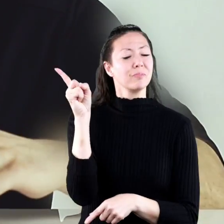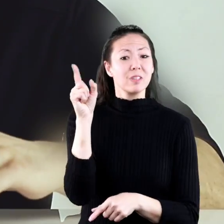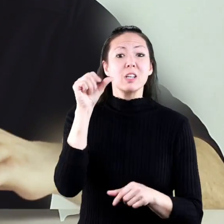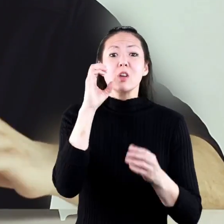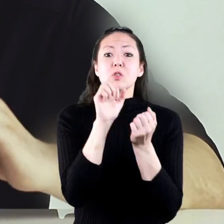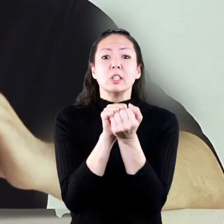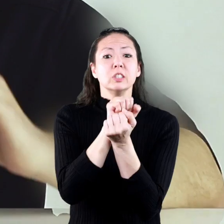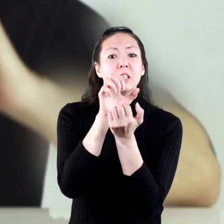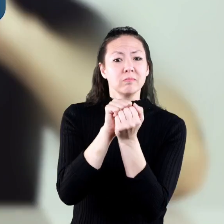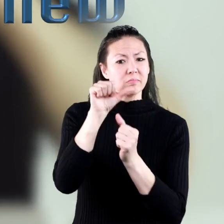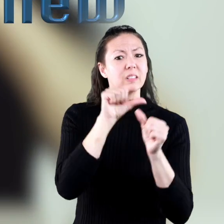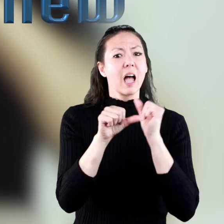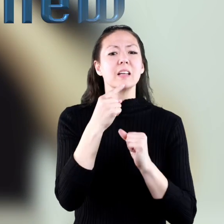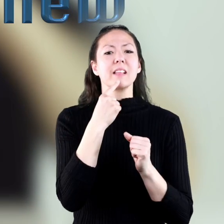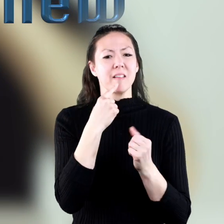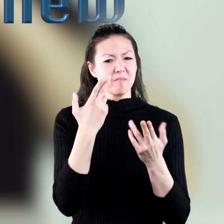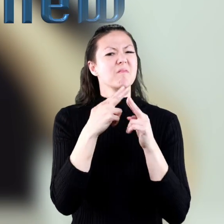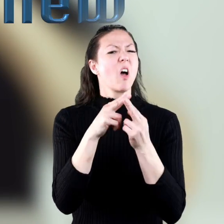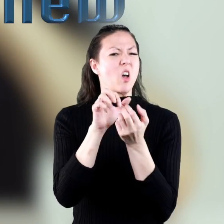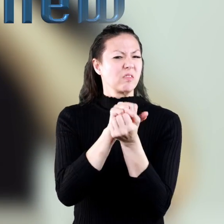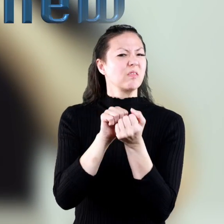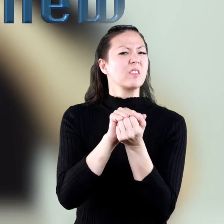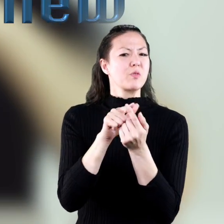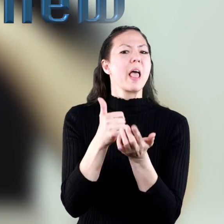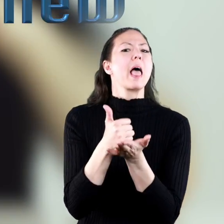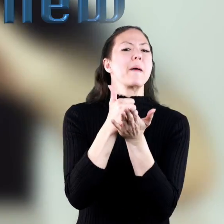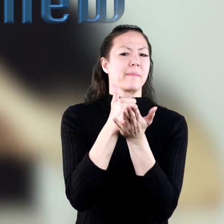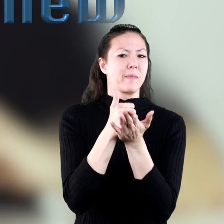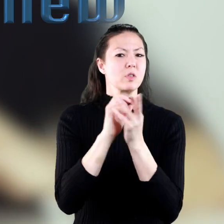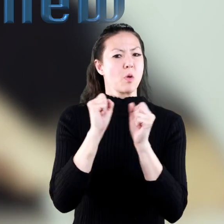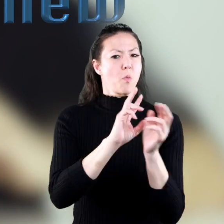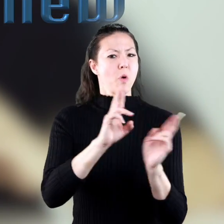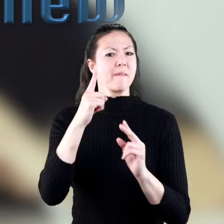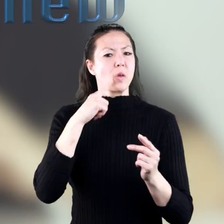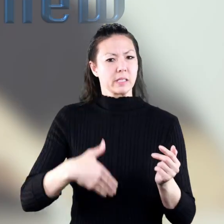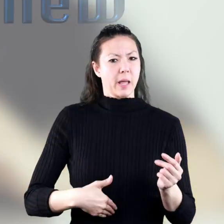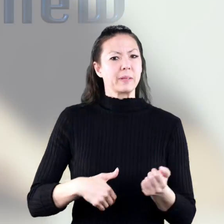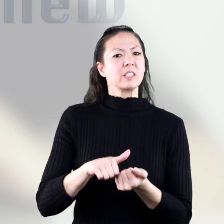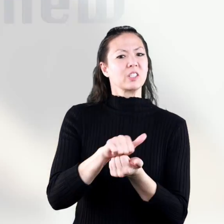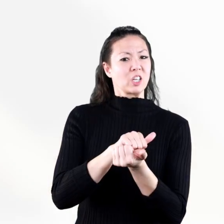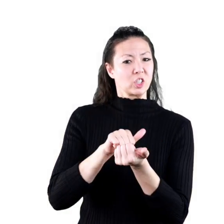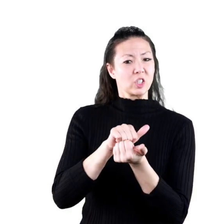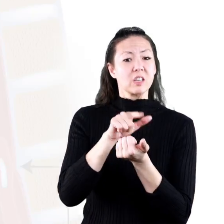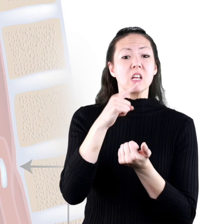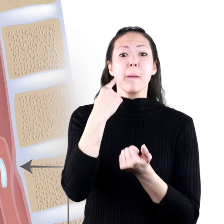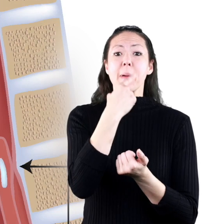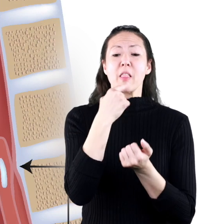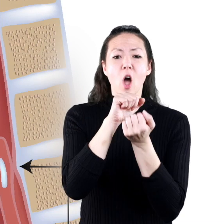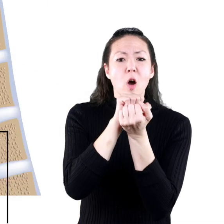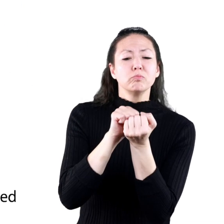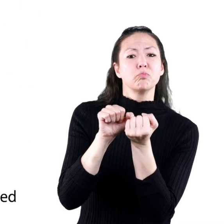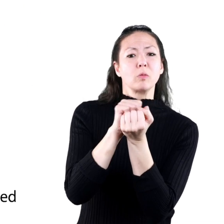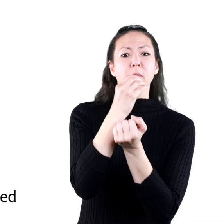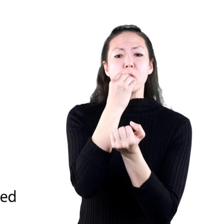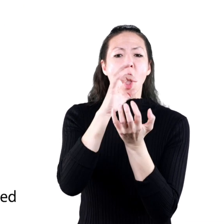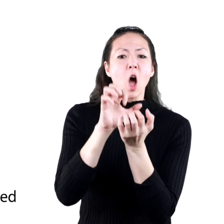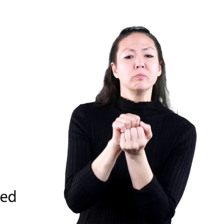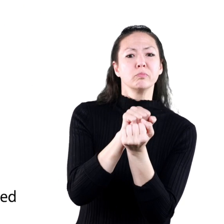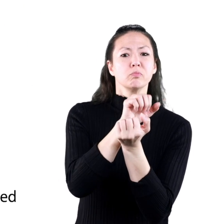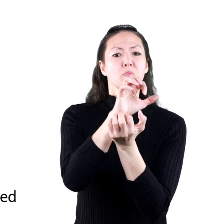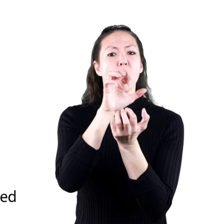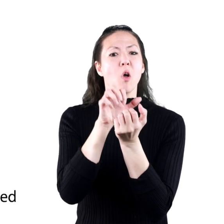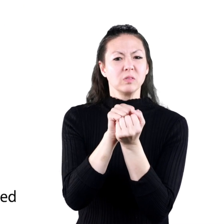or as scientists say, masticating, is another step in digestion. As you chew, saliva